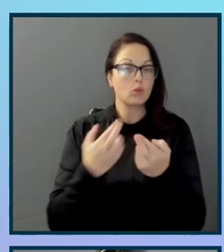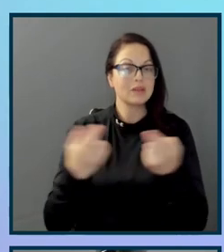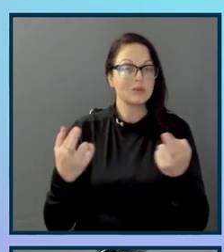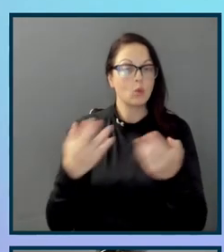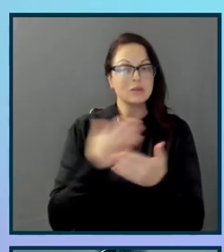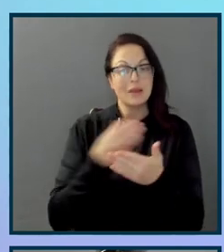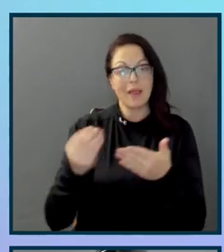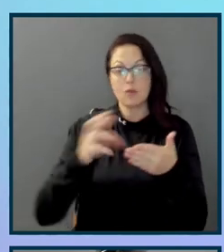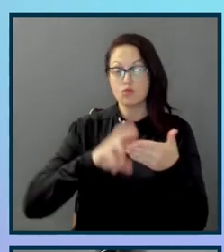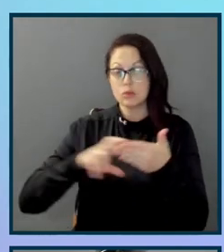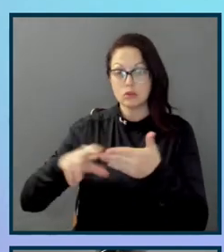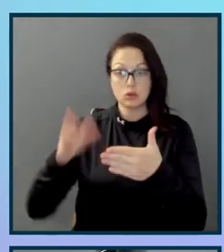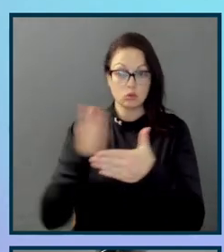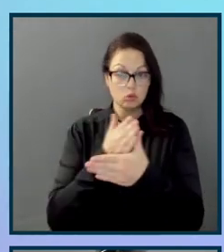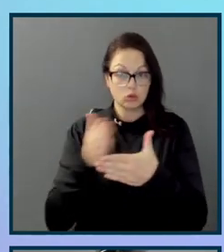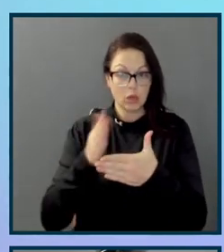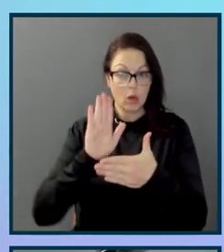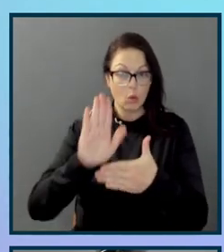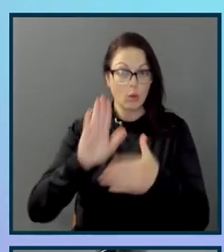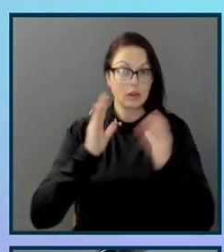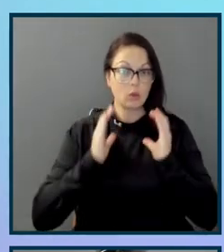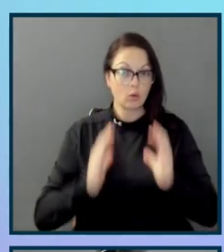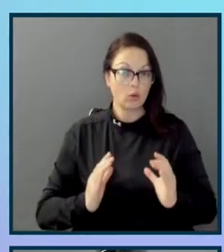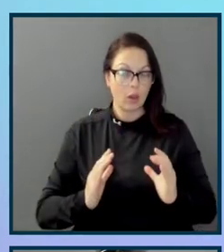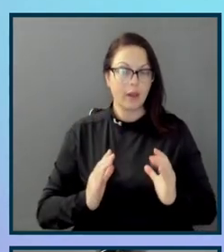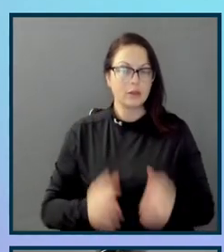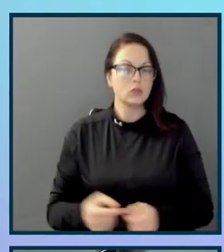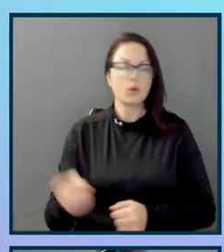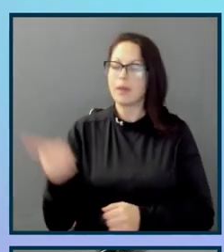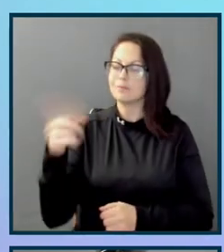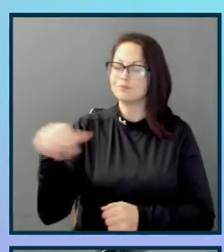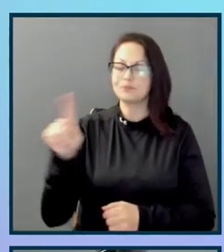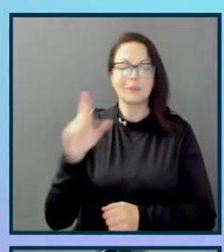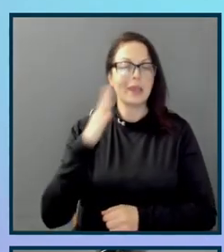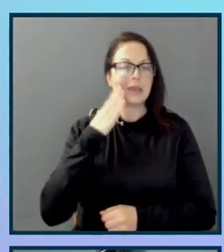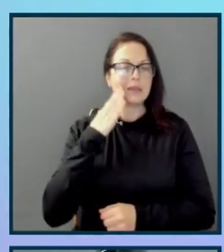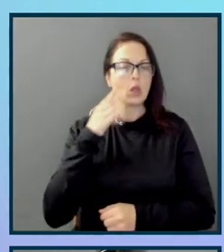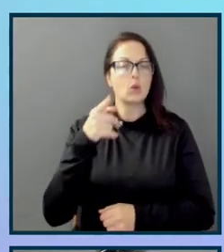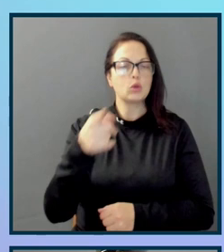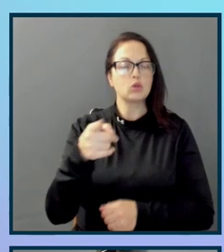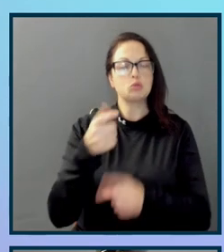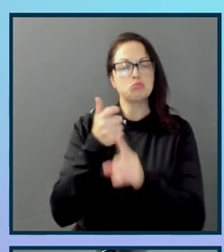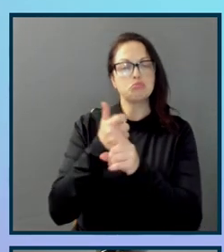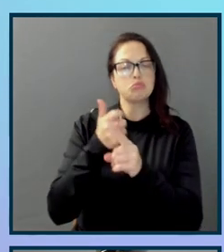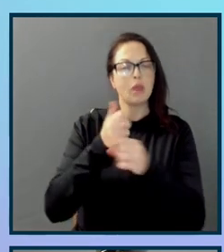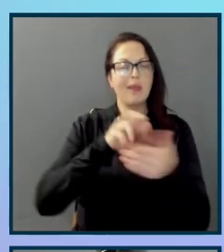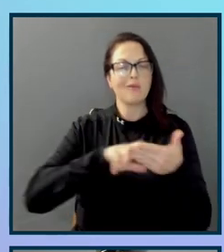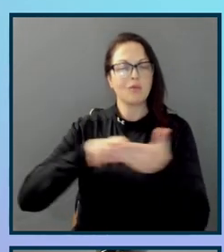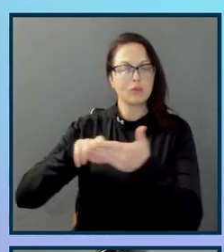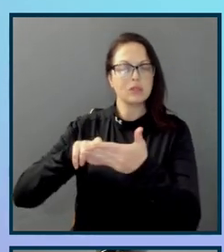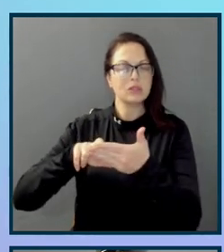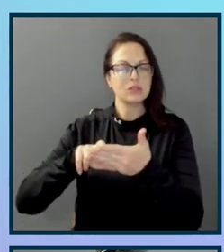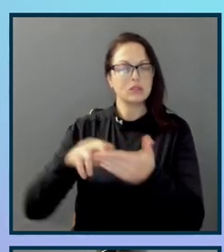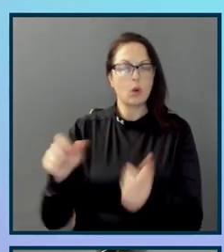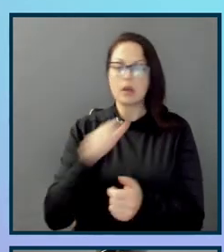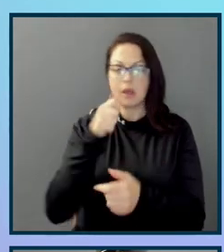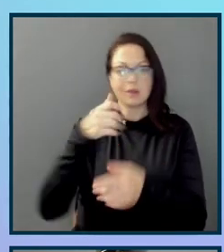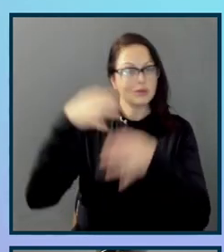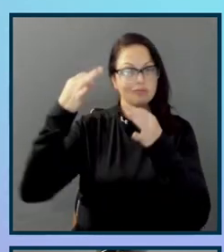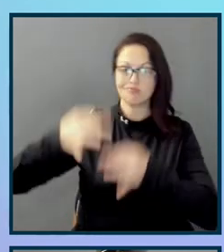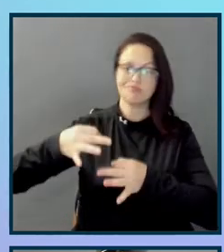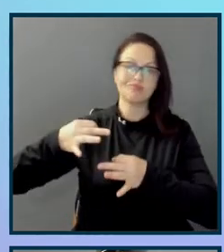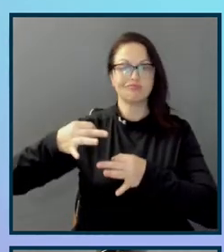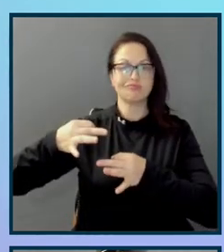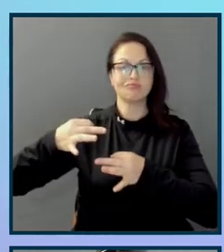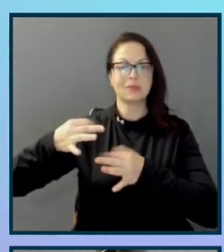share with your client as well, just so they know that you've actually gone the extra length and done this research and are not just making the decision on the fly,